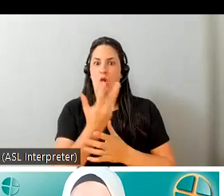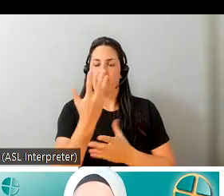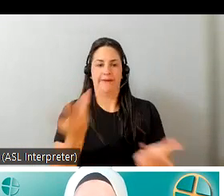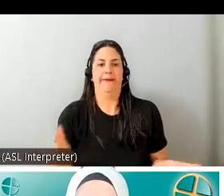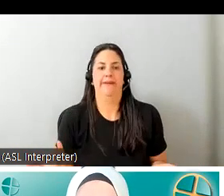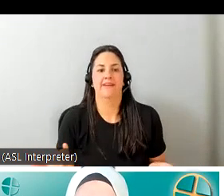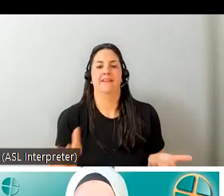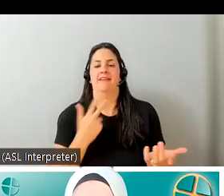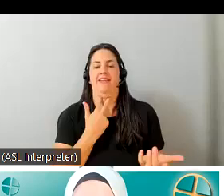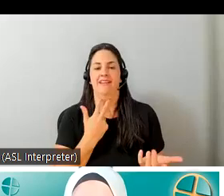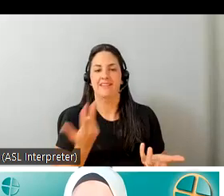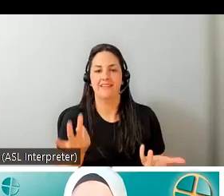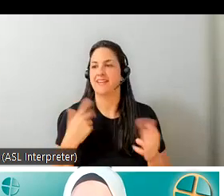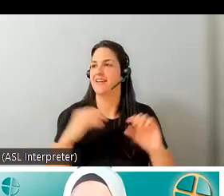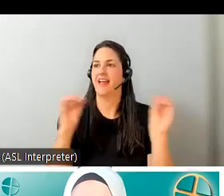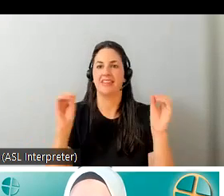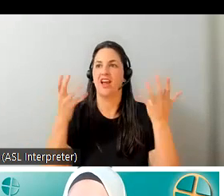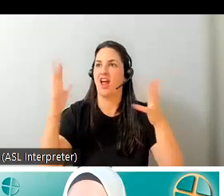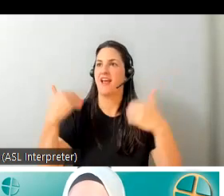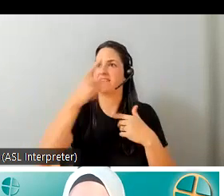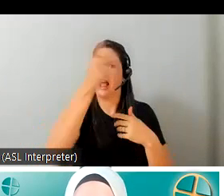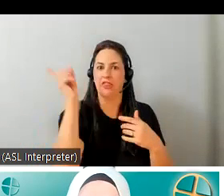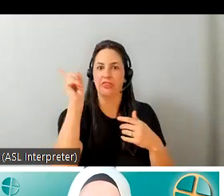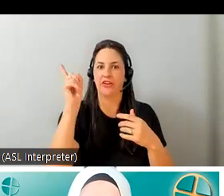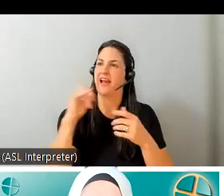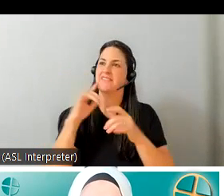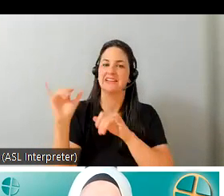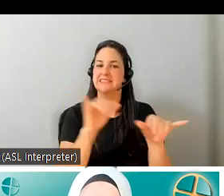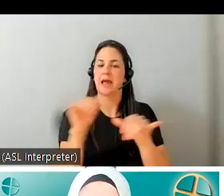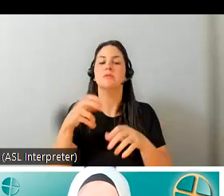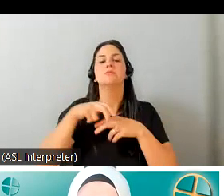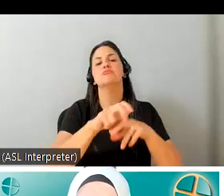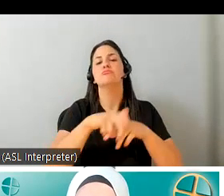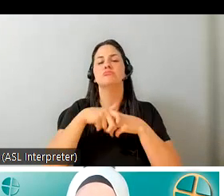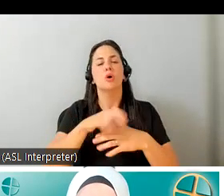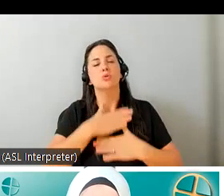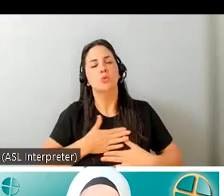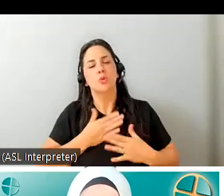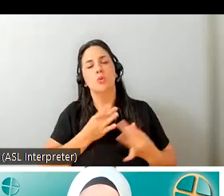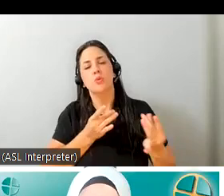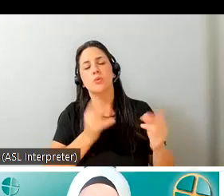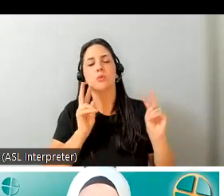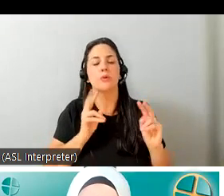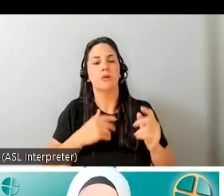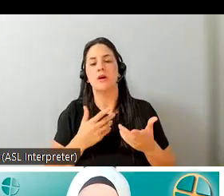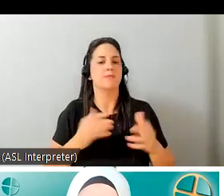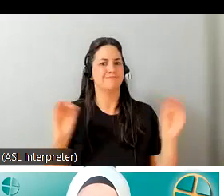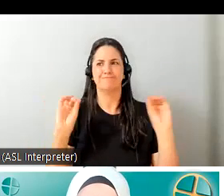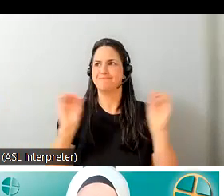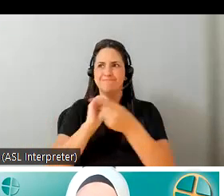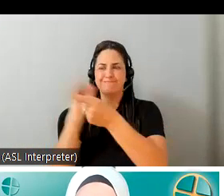market that could adhere to uh having that same soothing motion so one of our volunteers built something uh